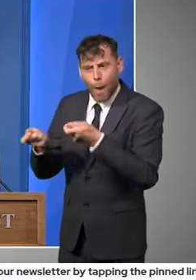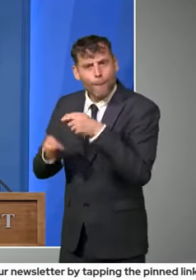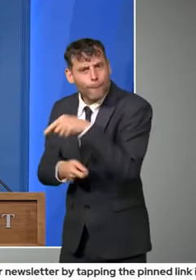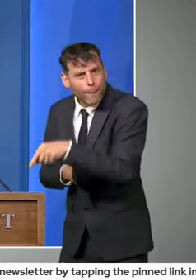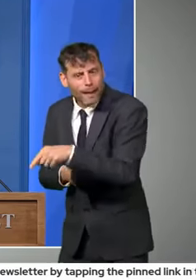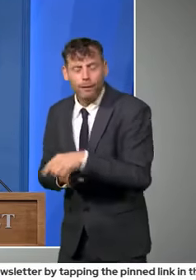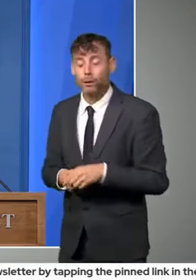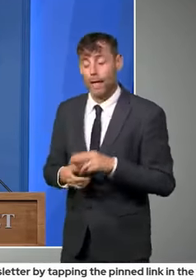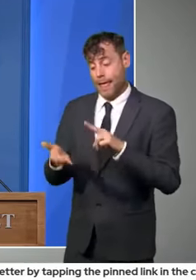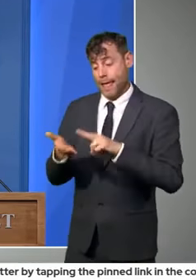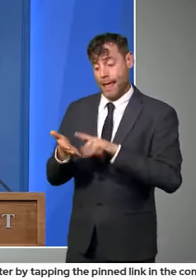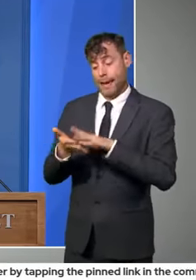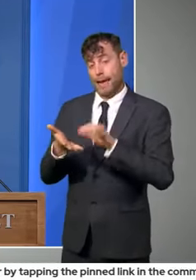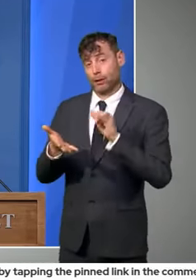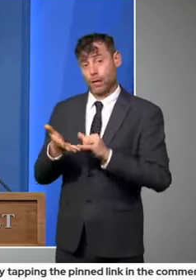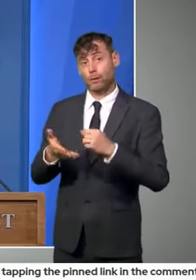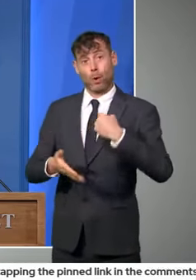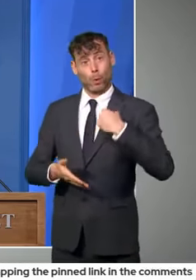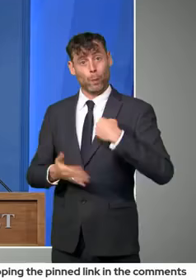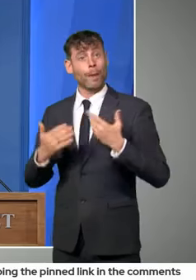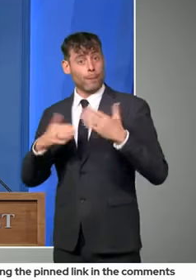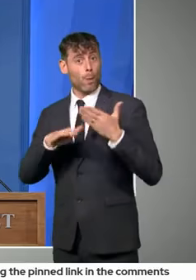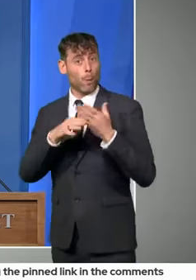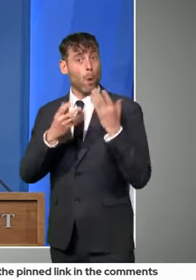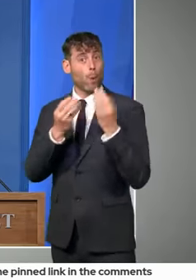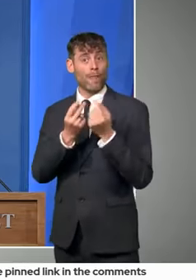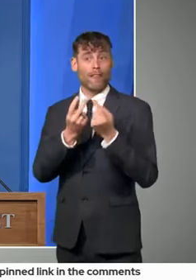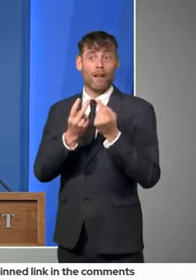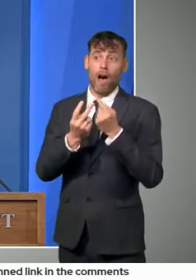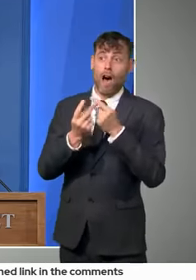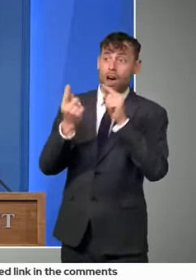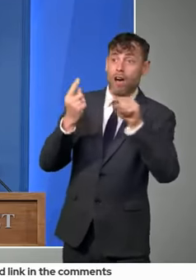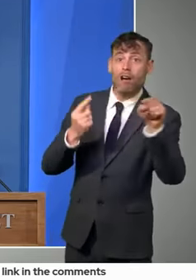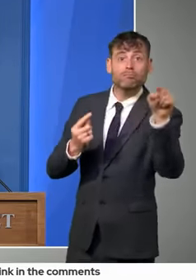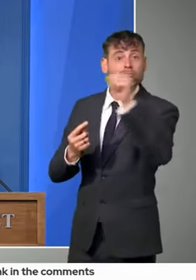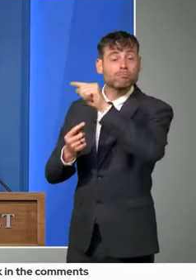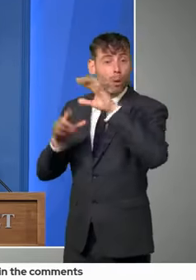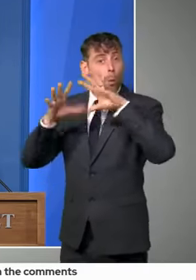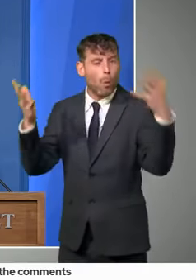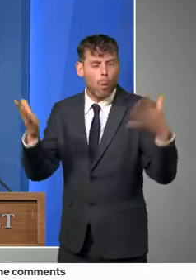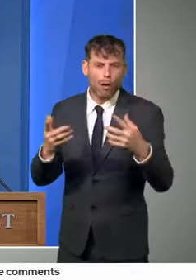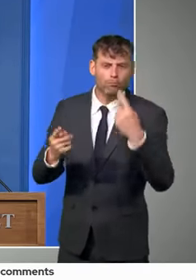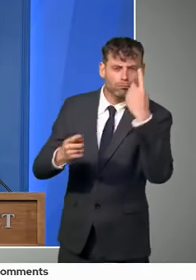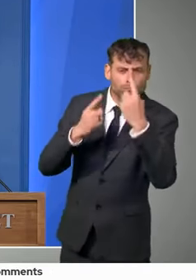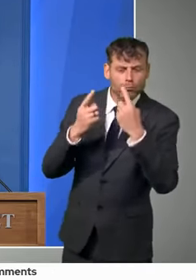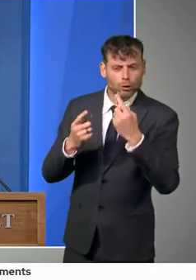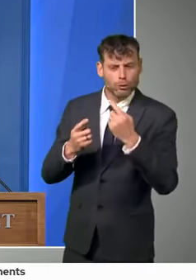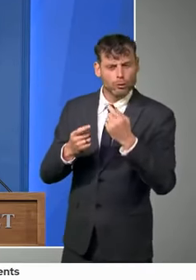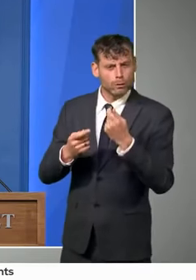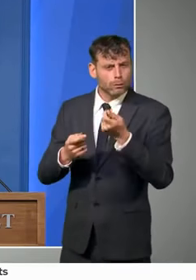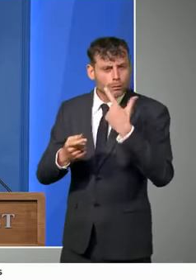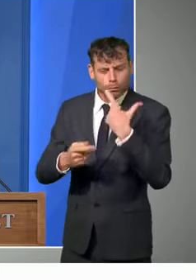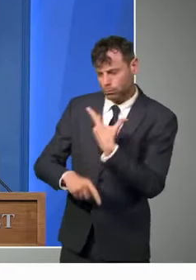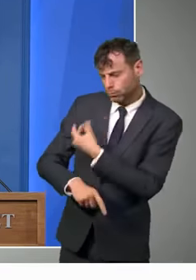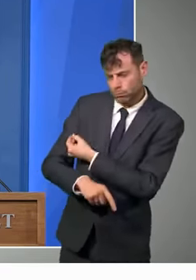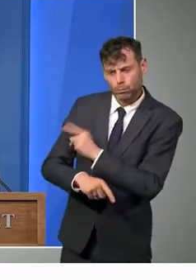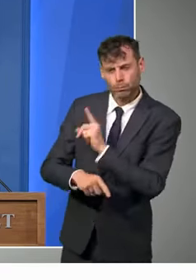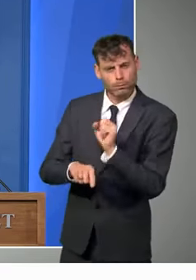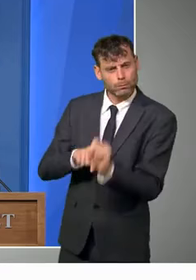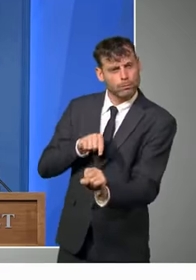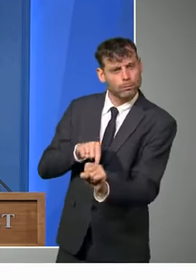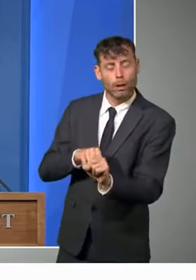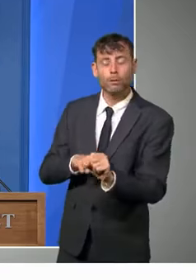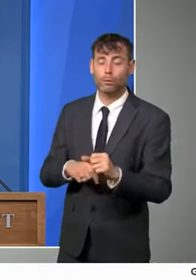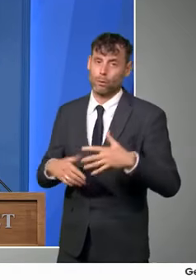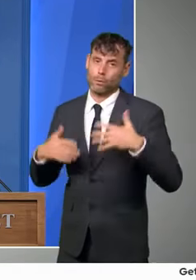identify effective treatments for COVID. And a huge thanks to the over 1 million people in the UK who've participated